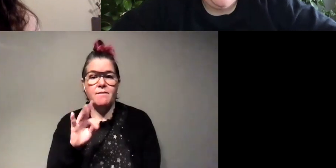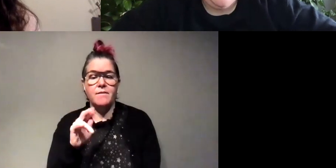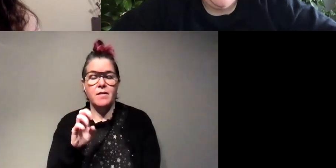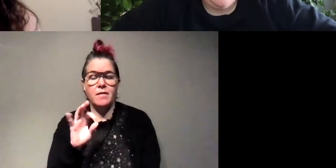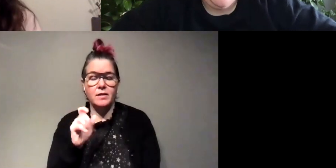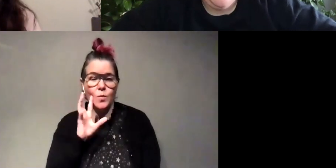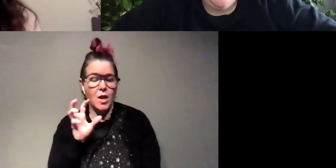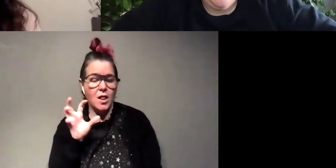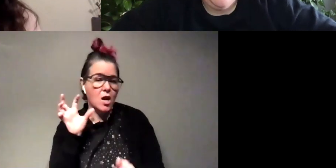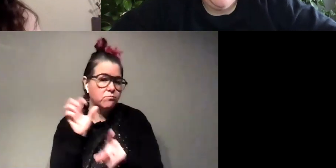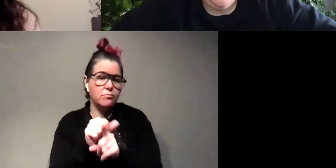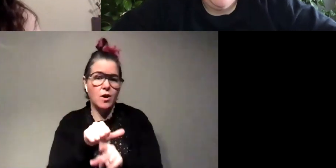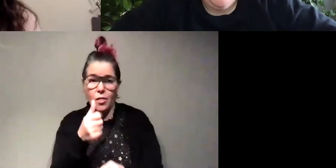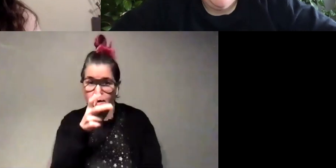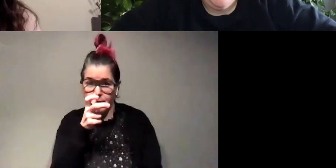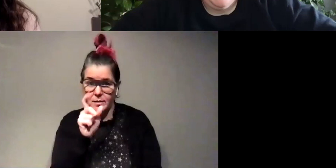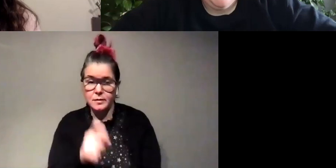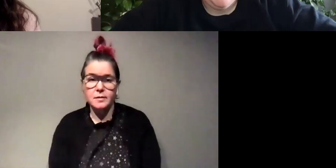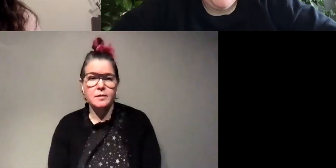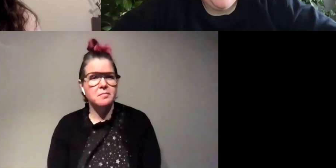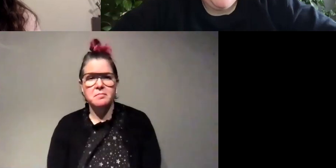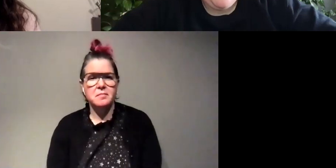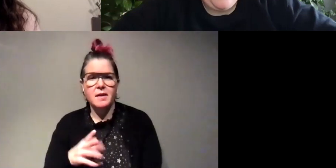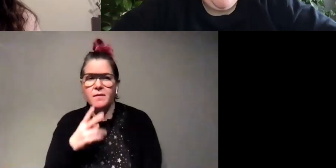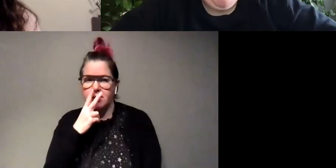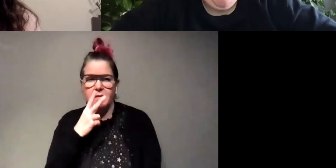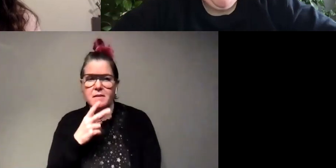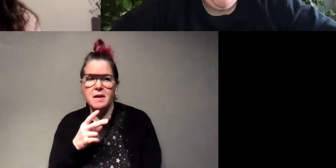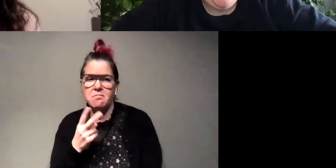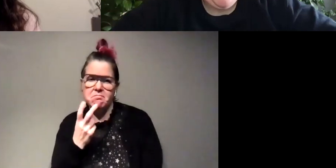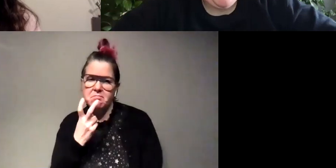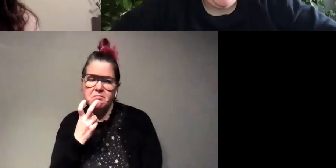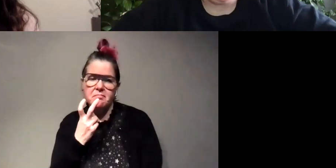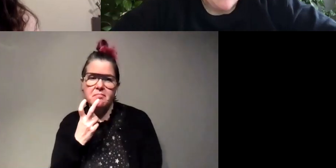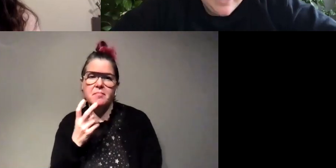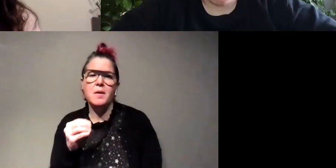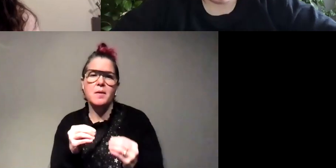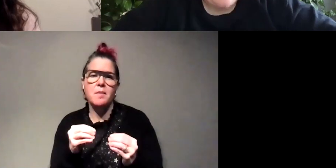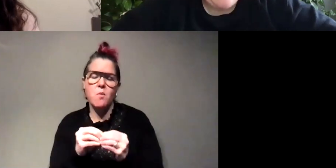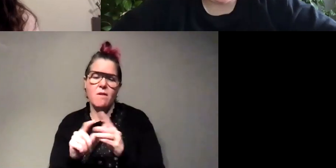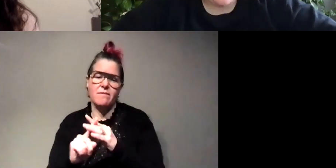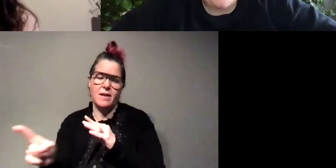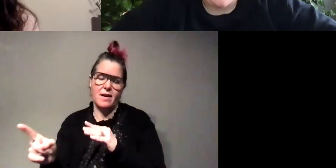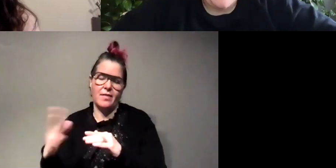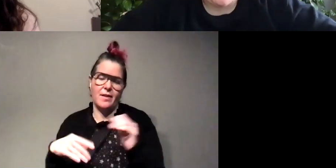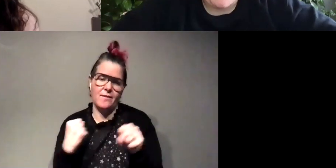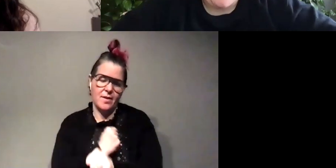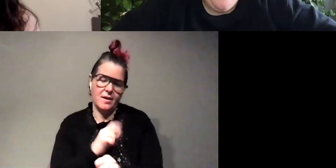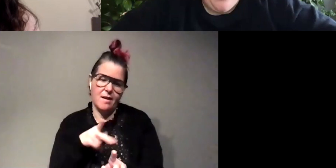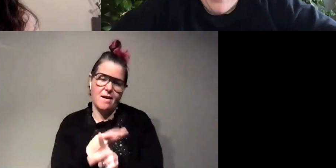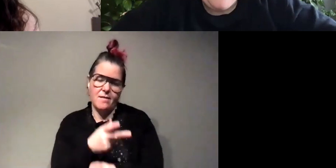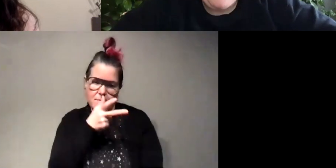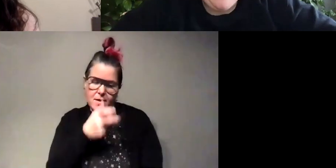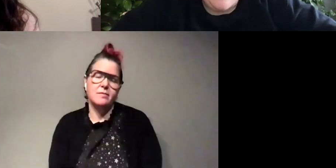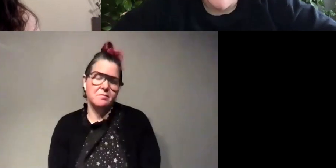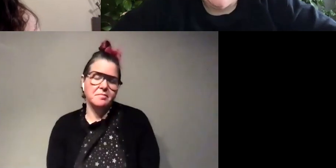i've never seen when i haven't i don't think so they're more of a flight than fight yeah for sure